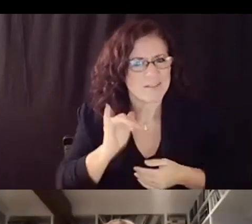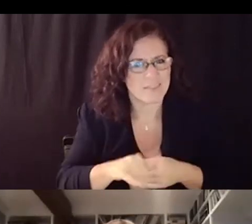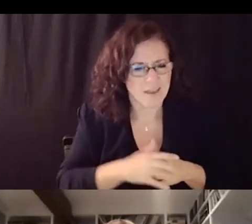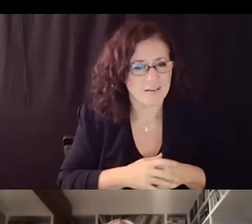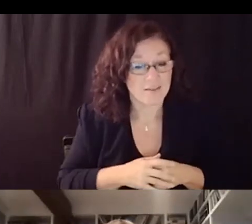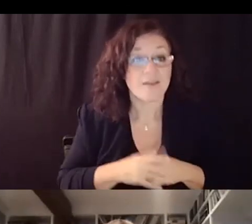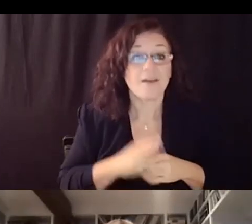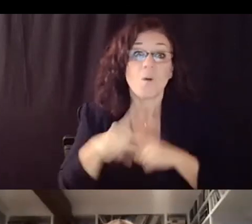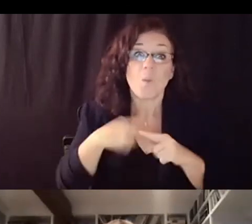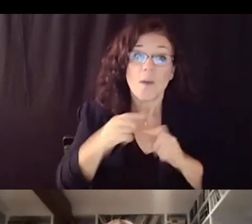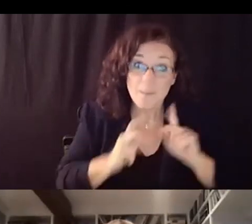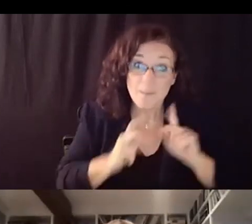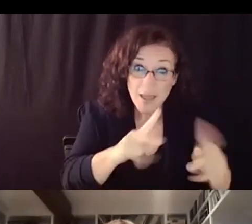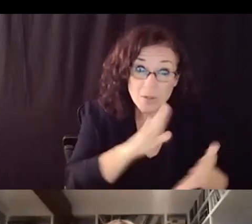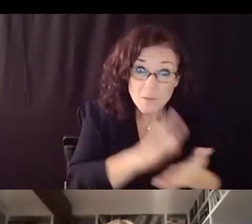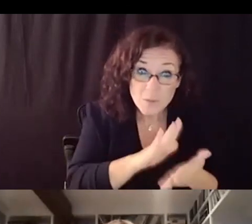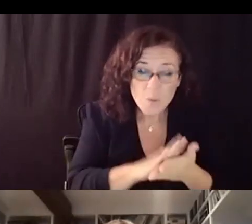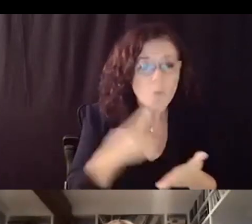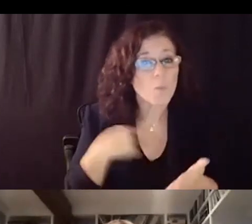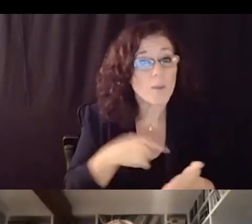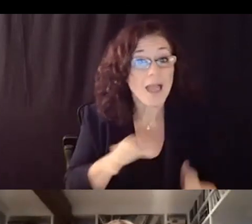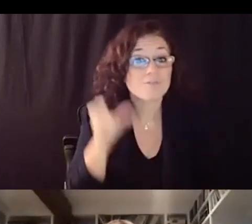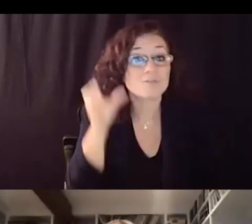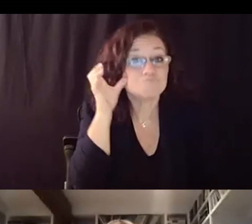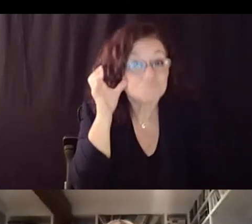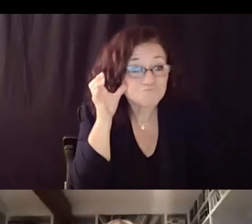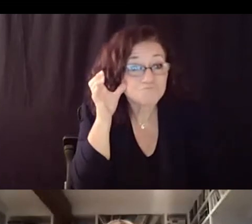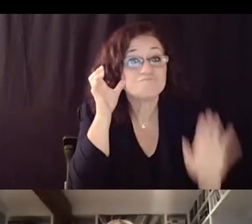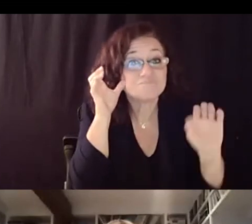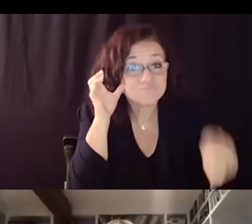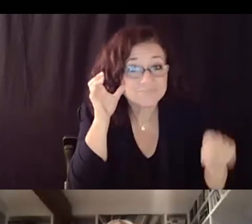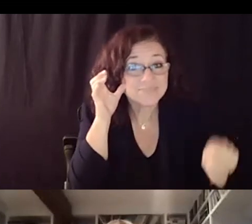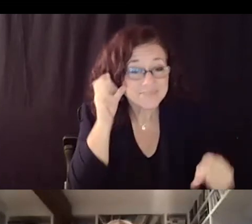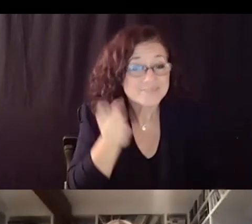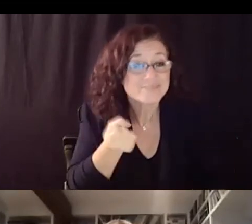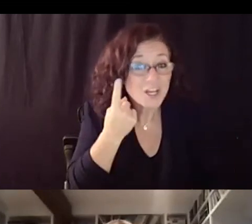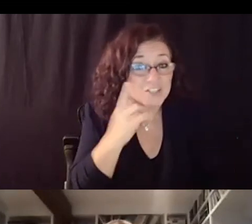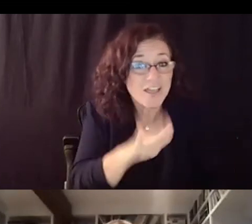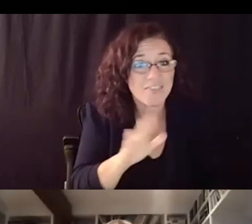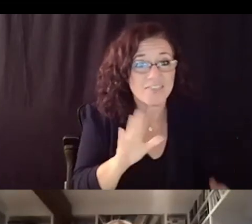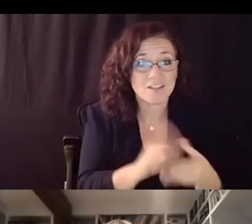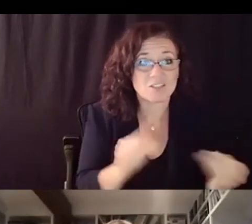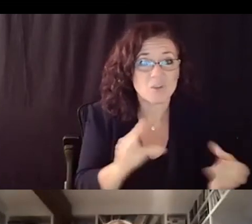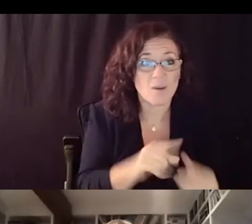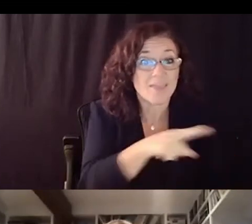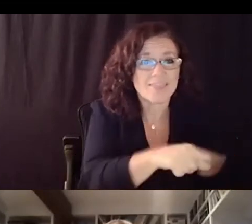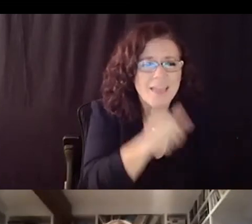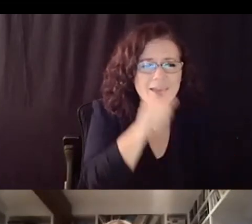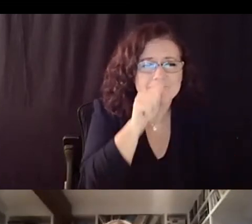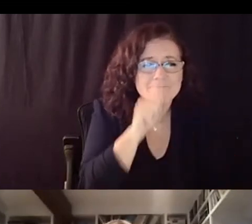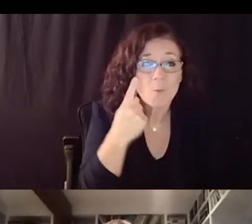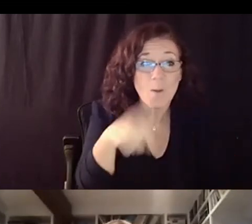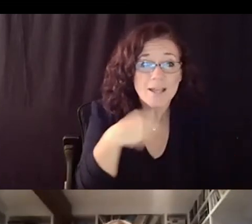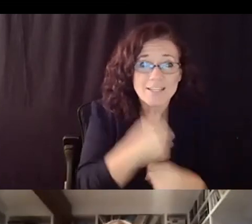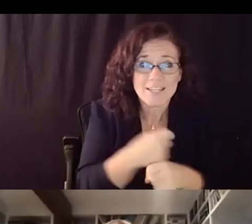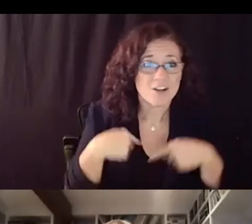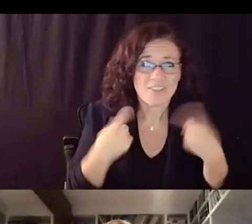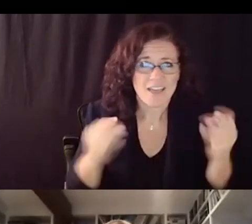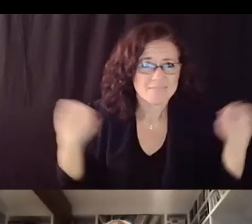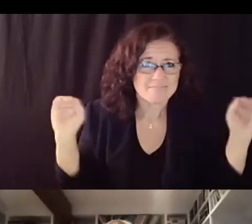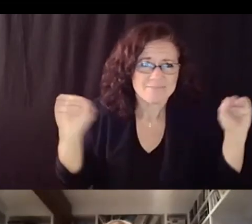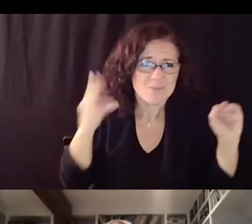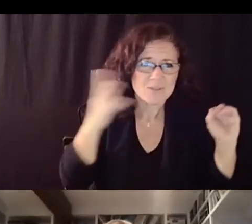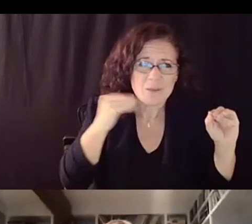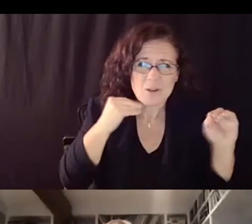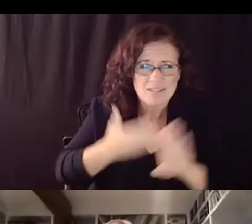we'll need to listen to them let their stories be told they've endured a year that has no parallel in modern times there